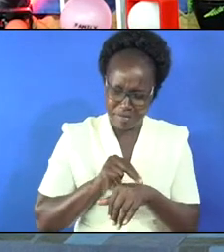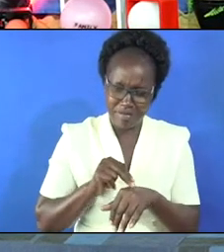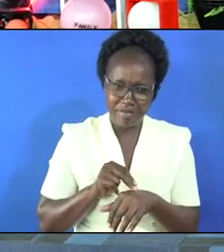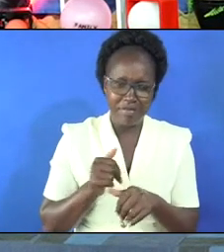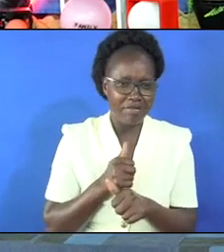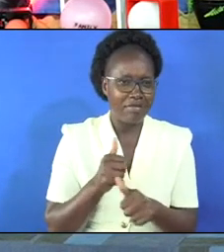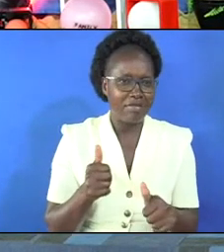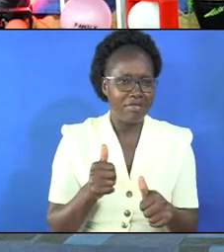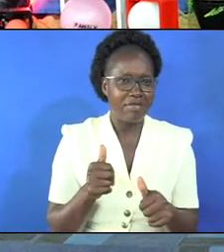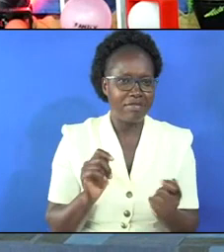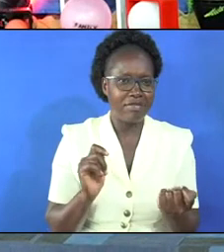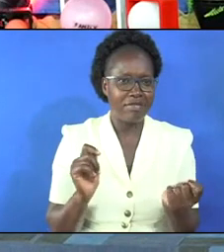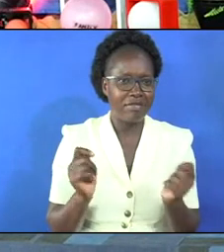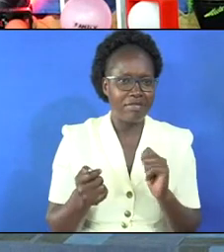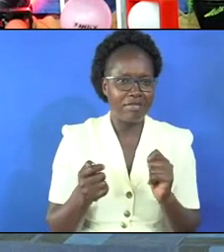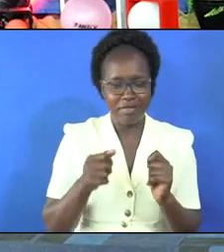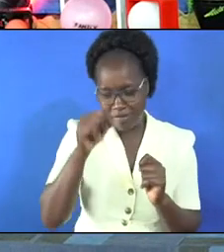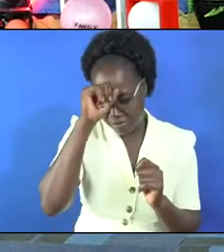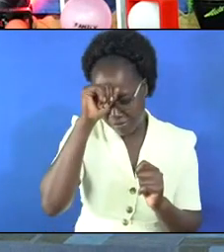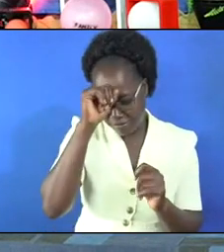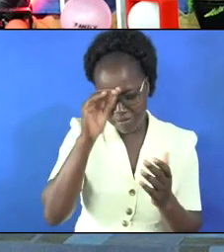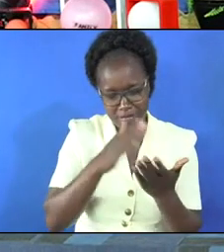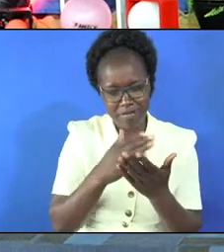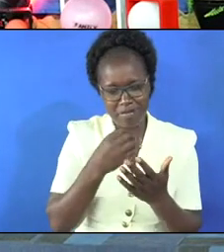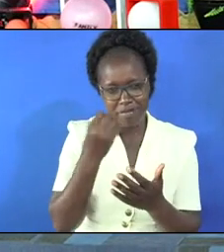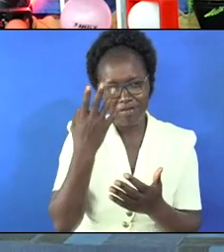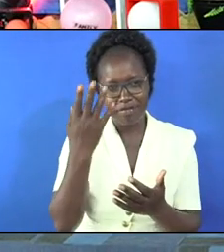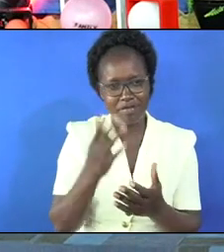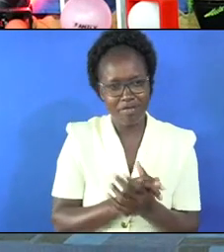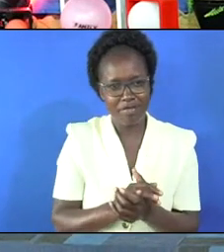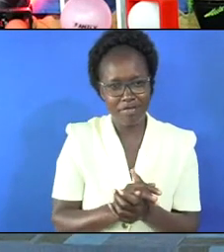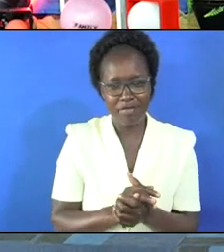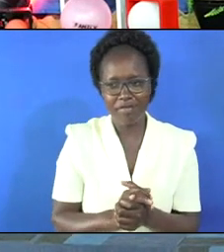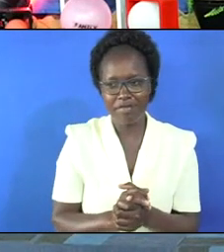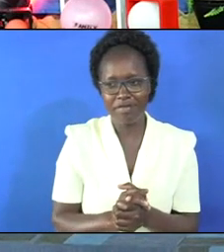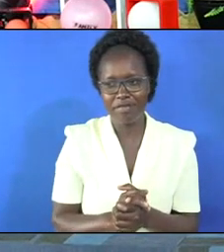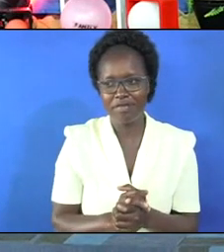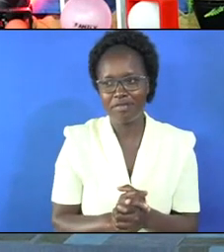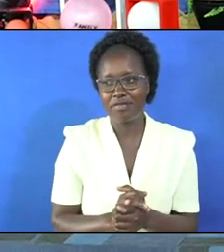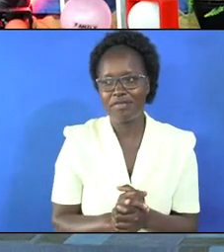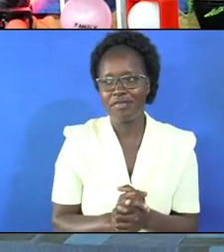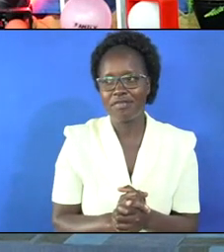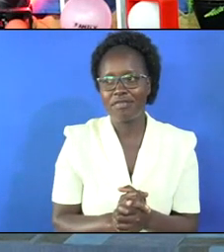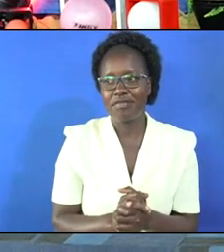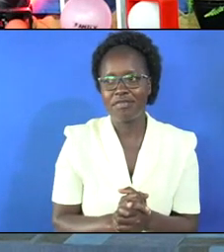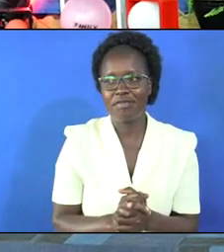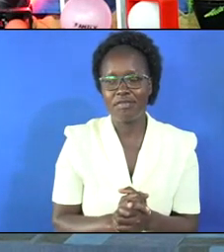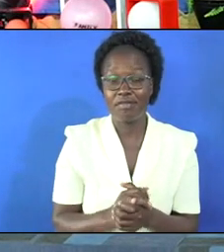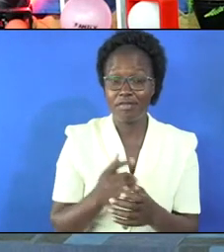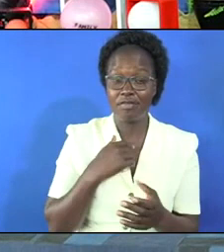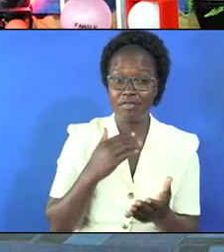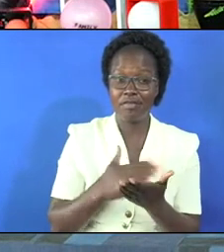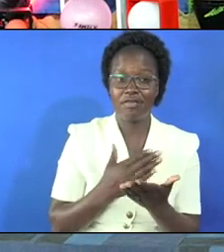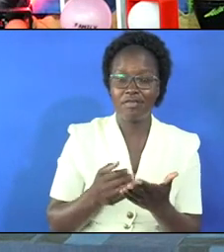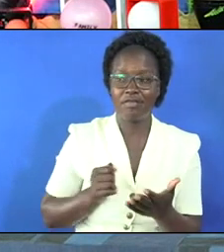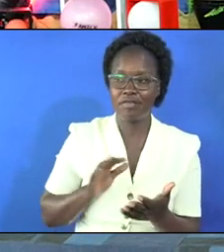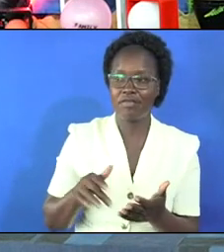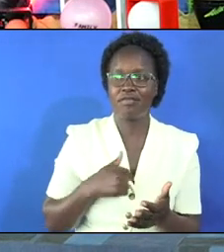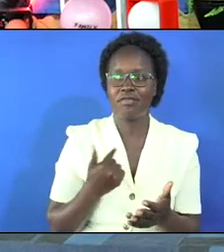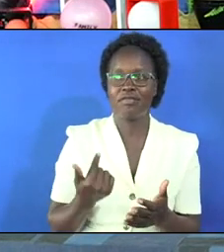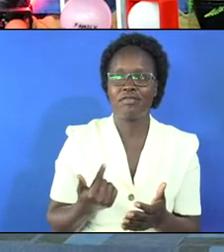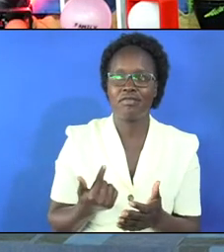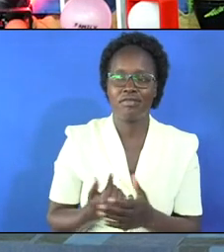can turn your foolishness into something different one like this so i was sharing with my daughter